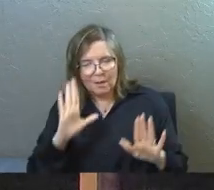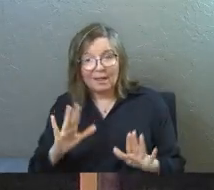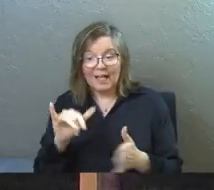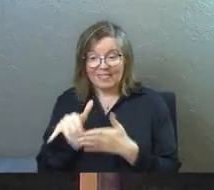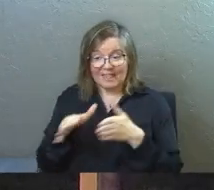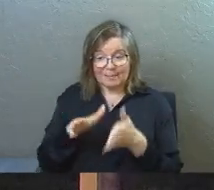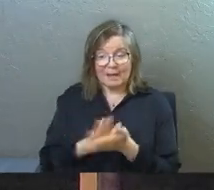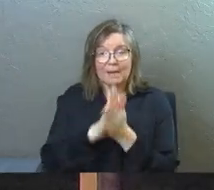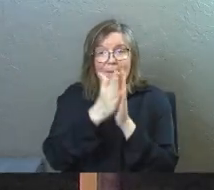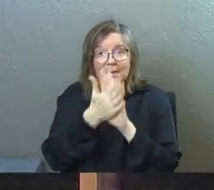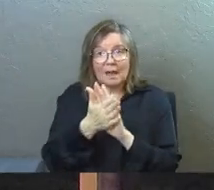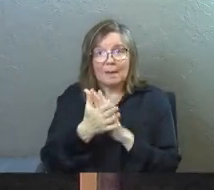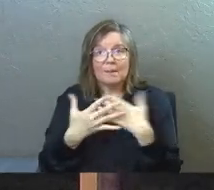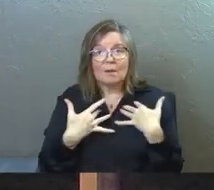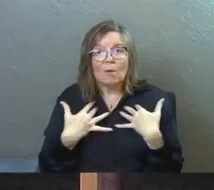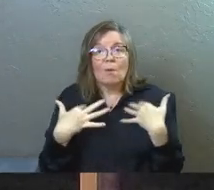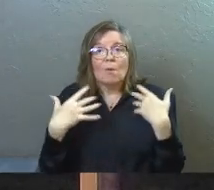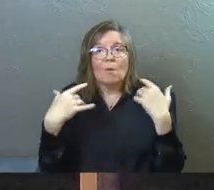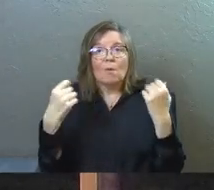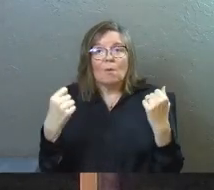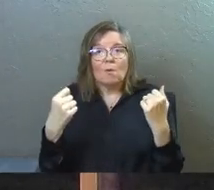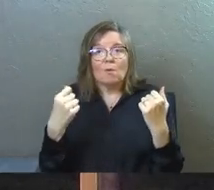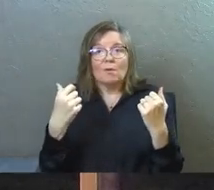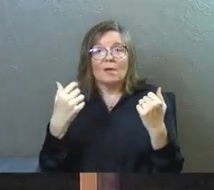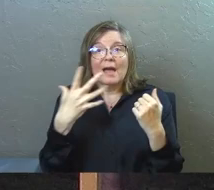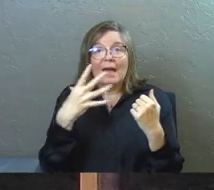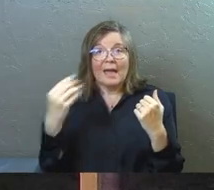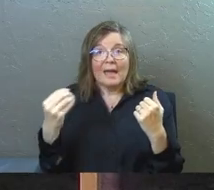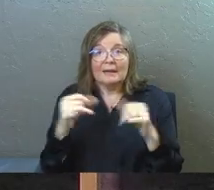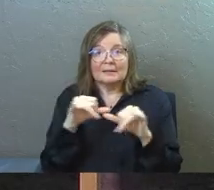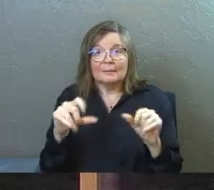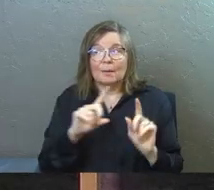that's the pathway to becoming whole and going home.